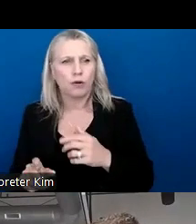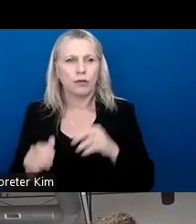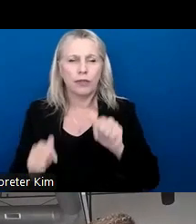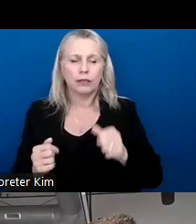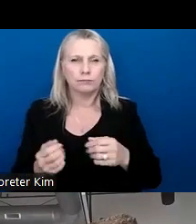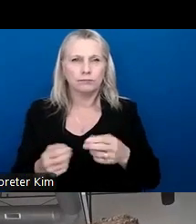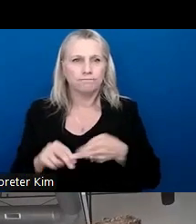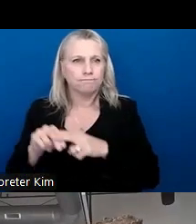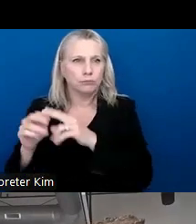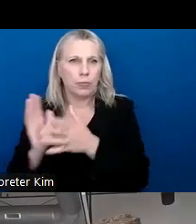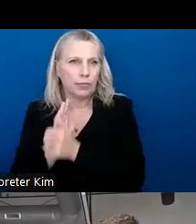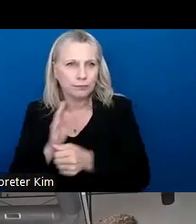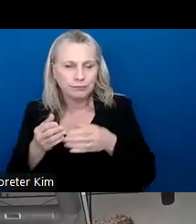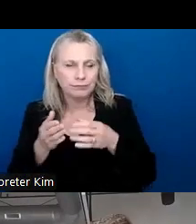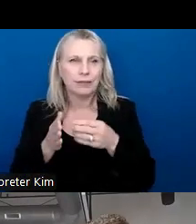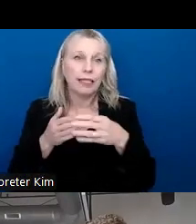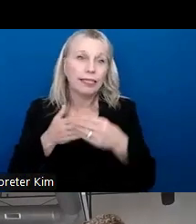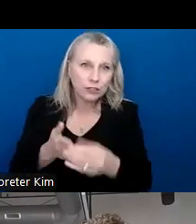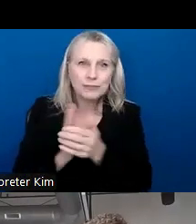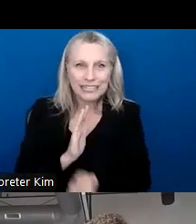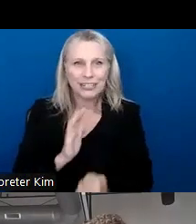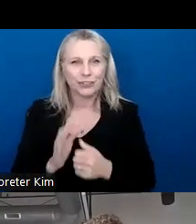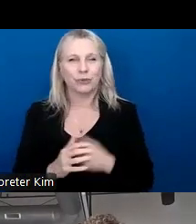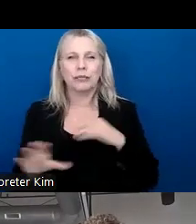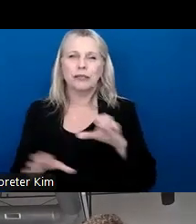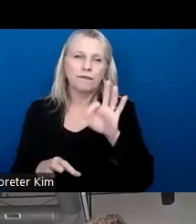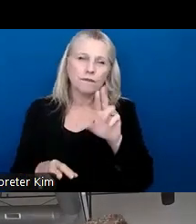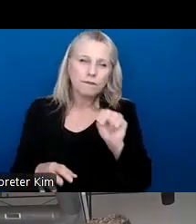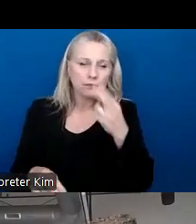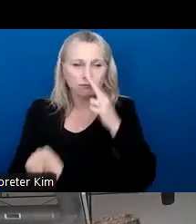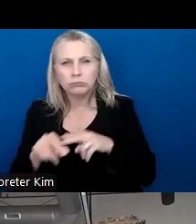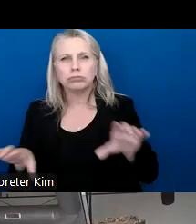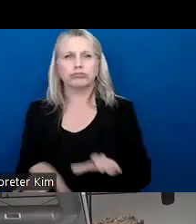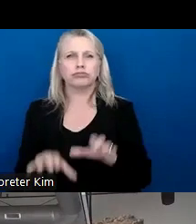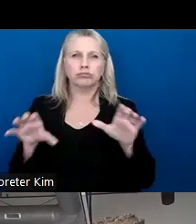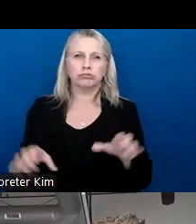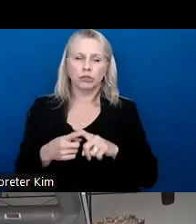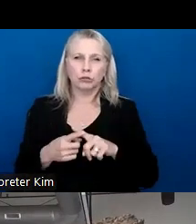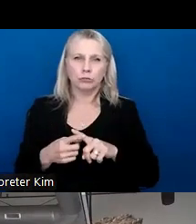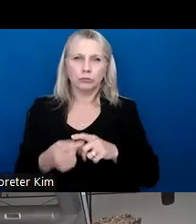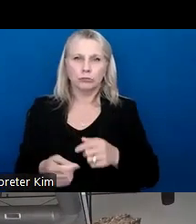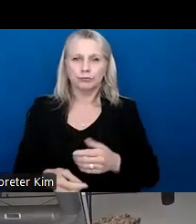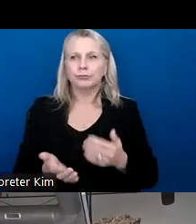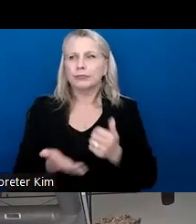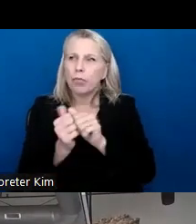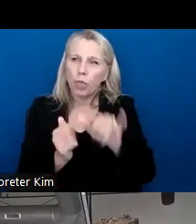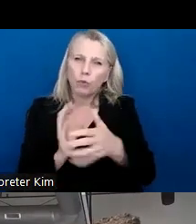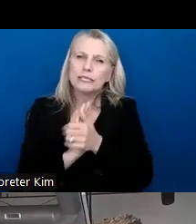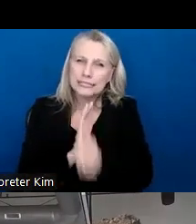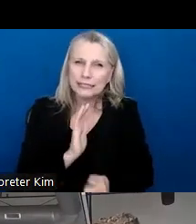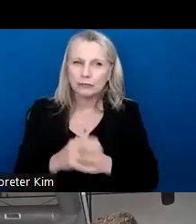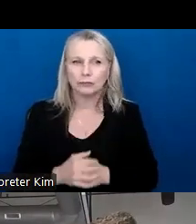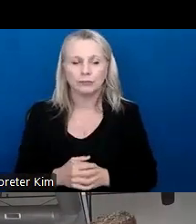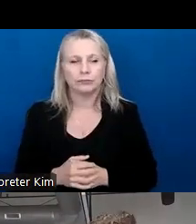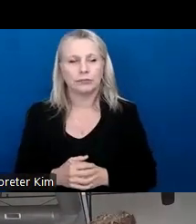skills. Um, we did lots of cool and fun activities to foster those skills, um, that at the end of the